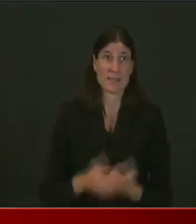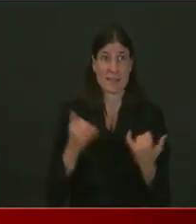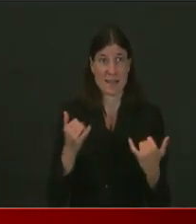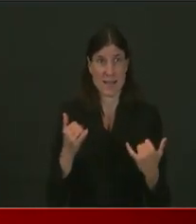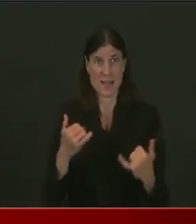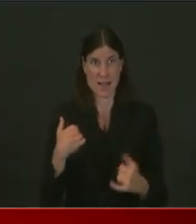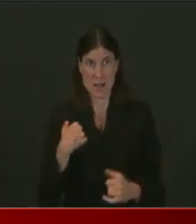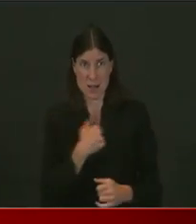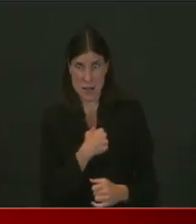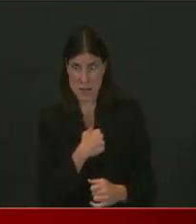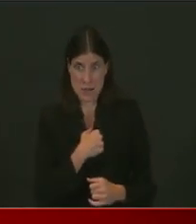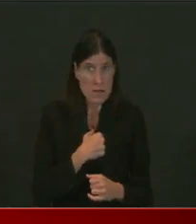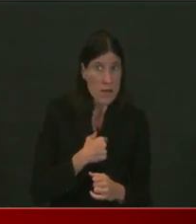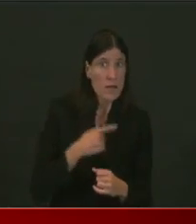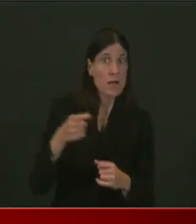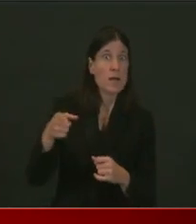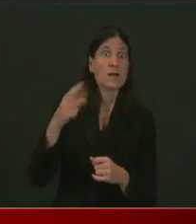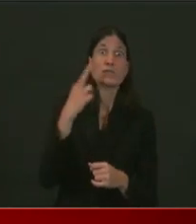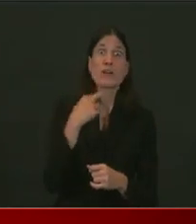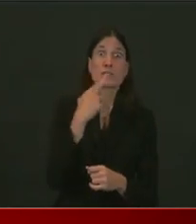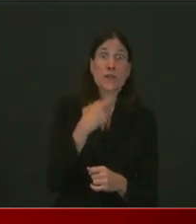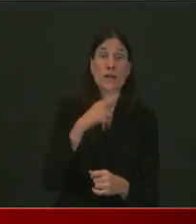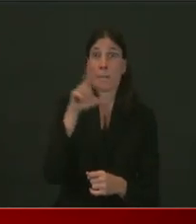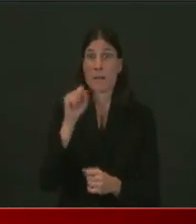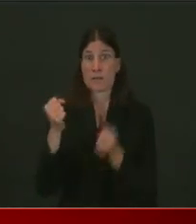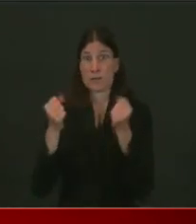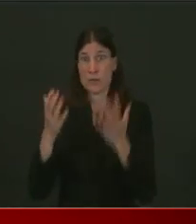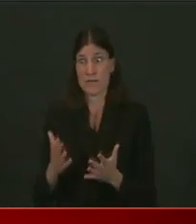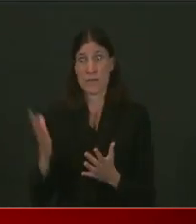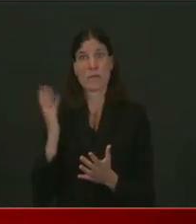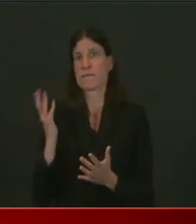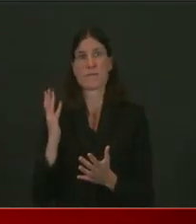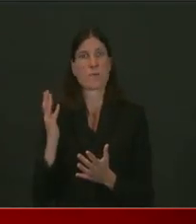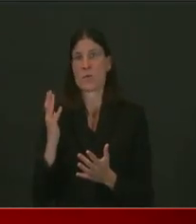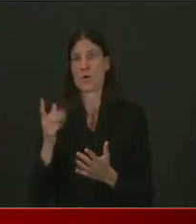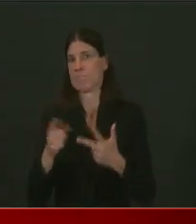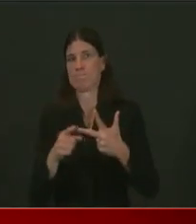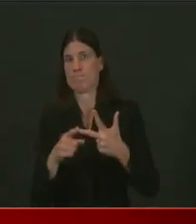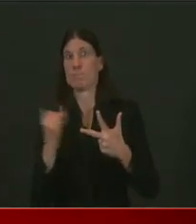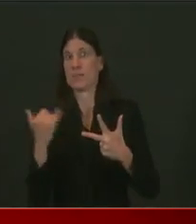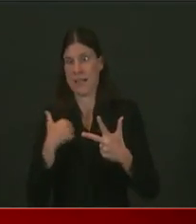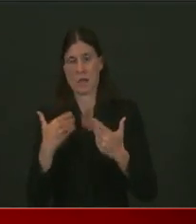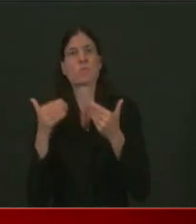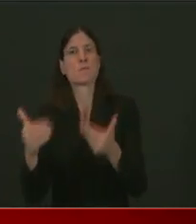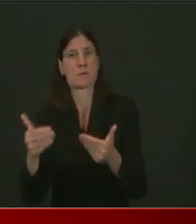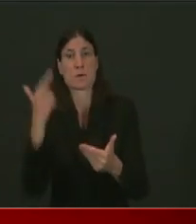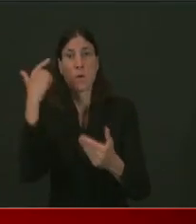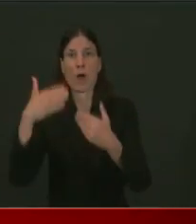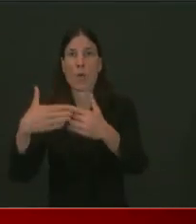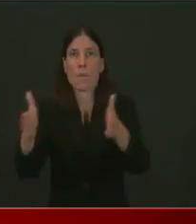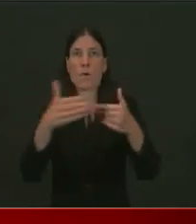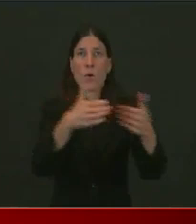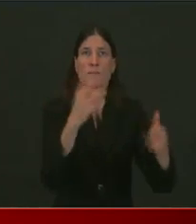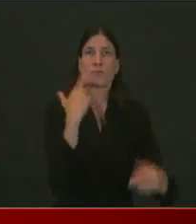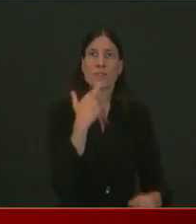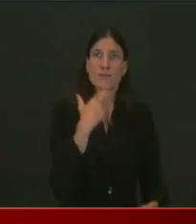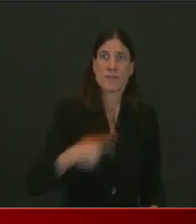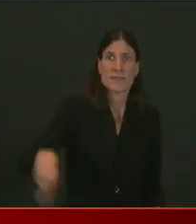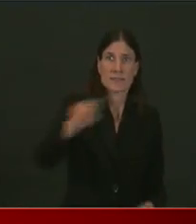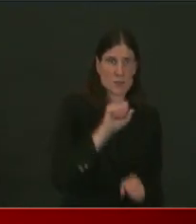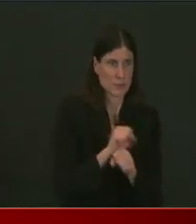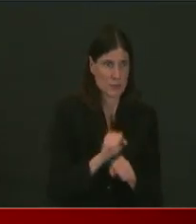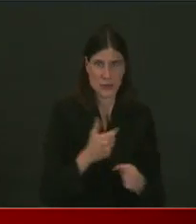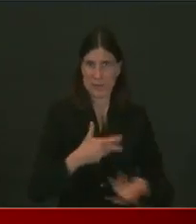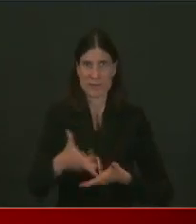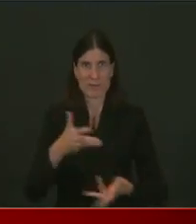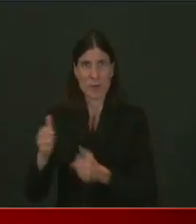and bus drivers. Um, this is a big one. And by the way, I'm, I also want to say I'm hearing from a lot of Rhode Islanders who are